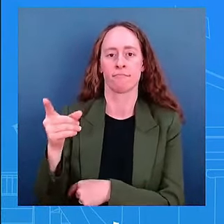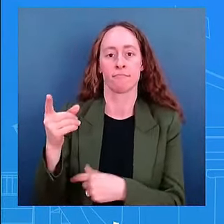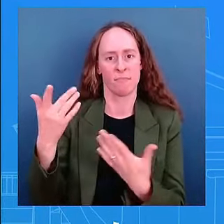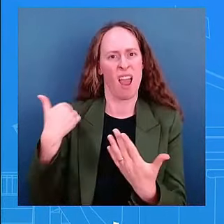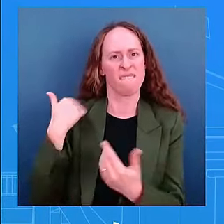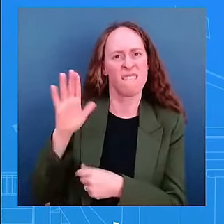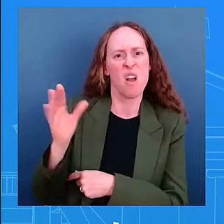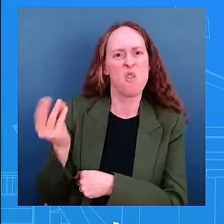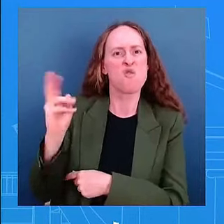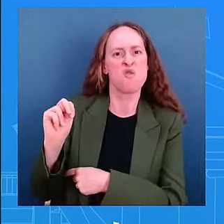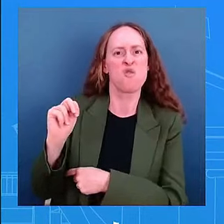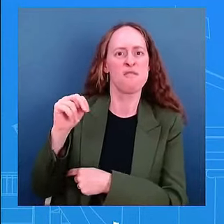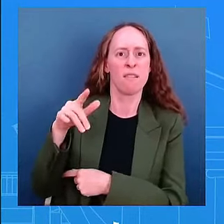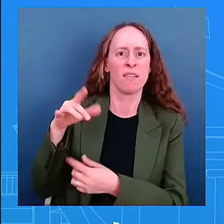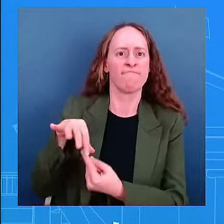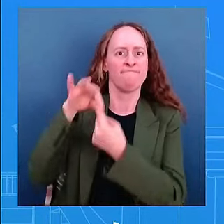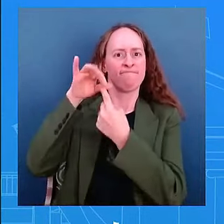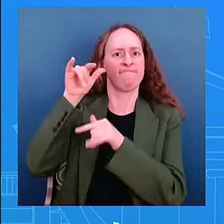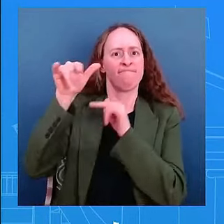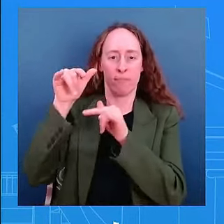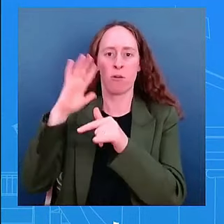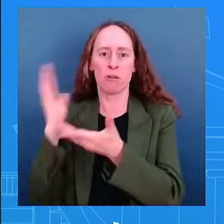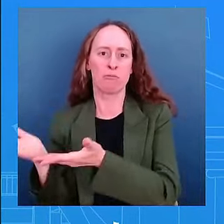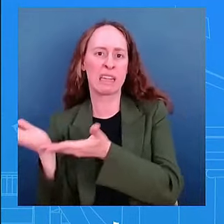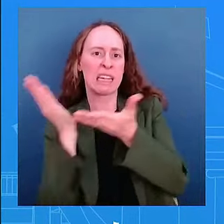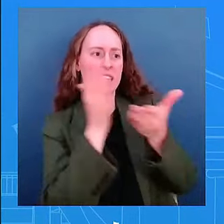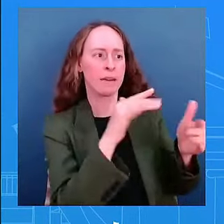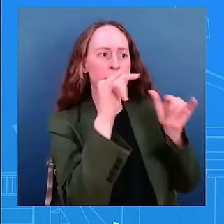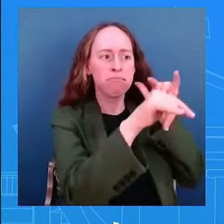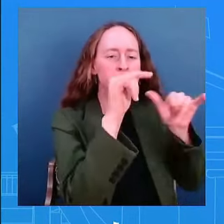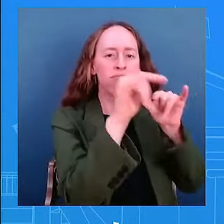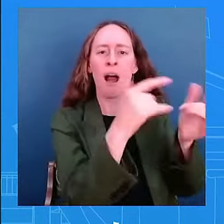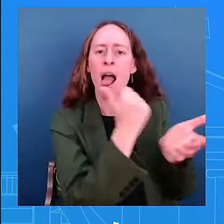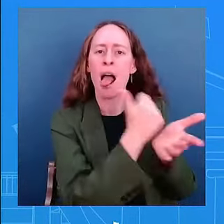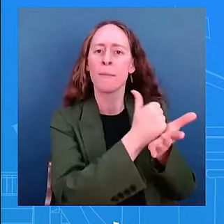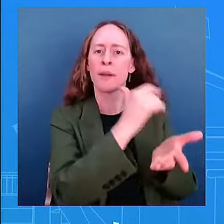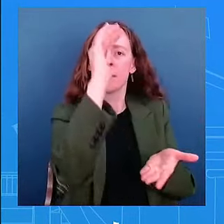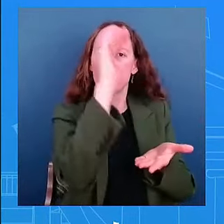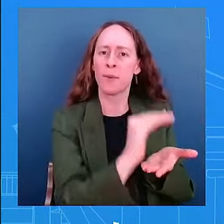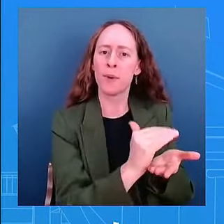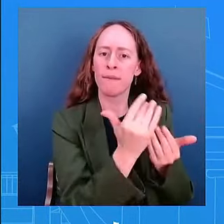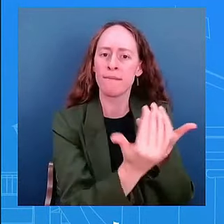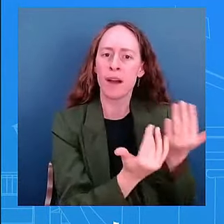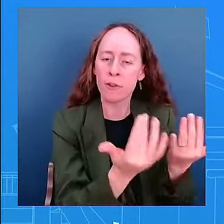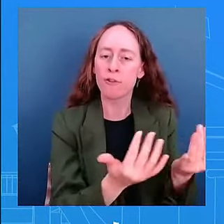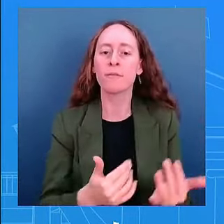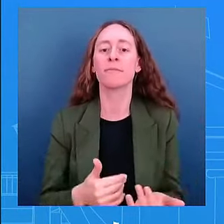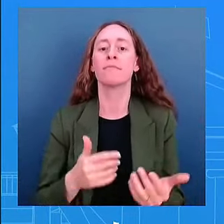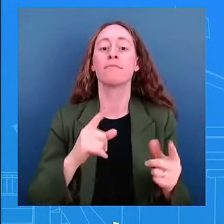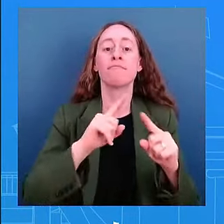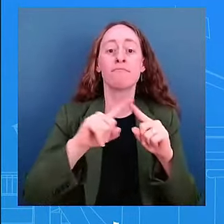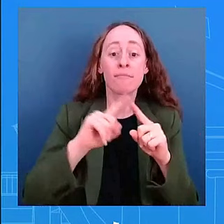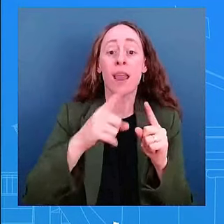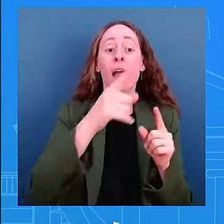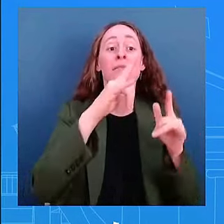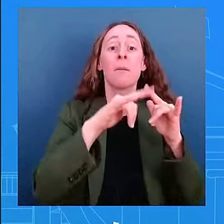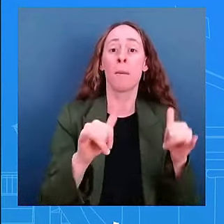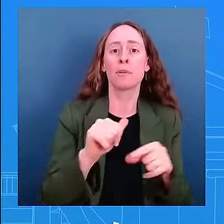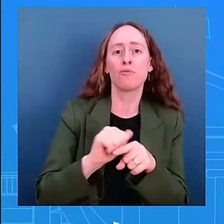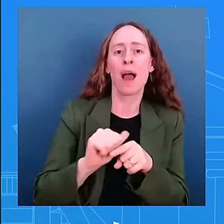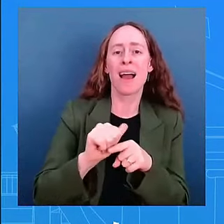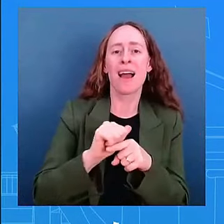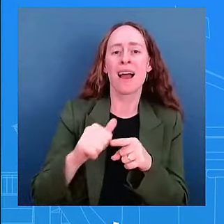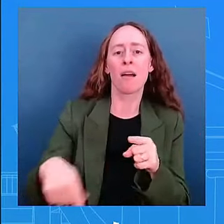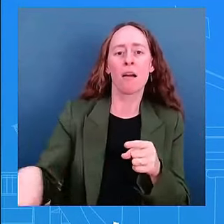fire suppression efforts dod has has also begun training national guard troops should they be